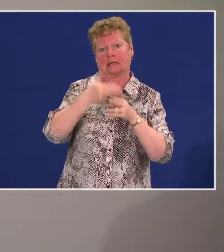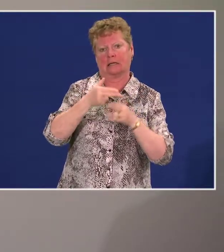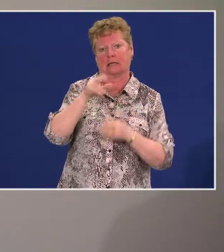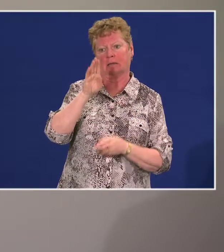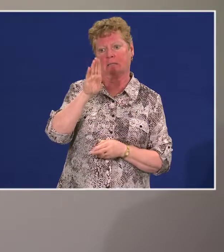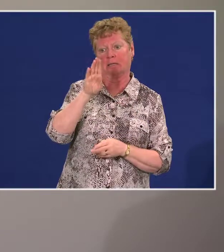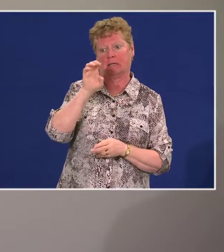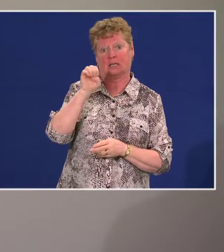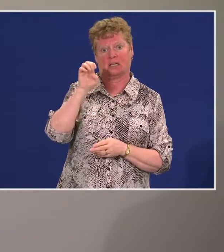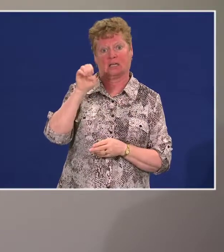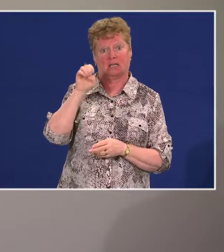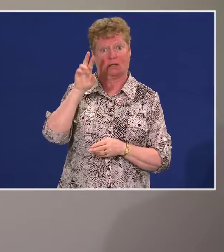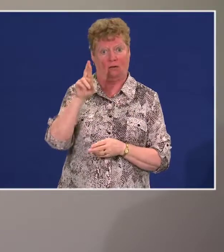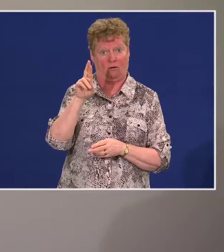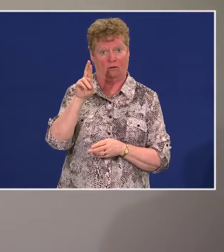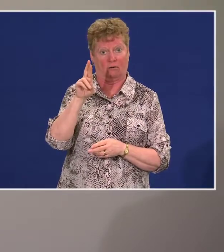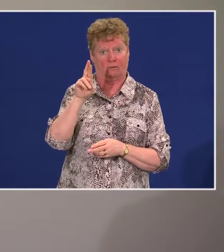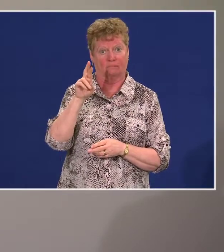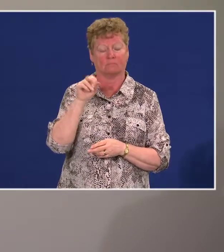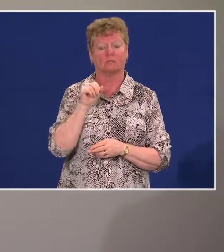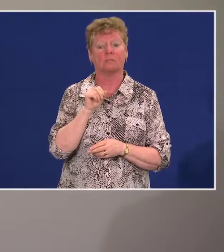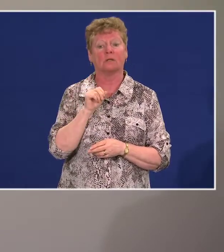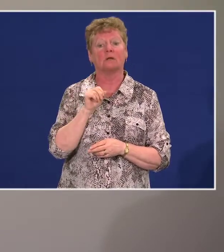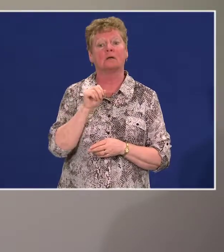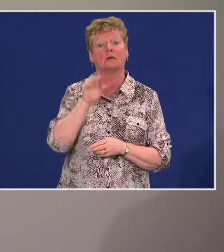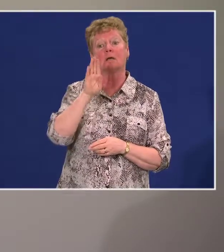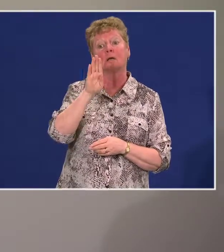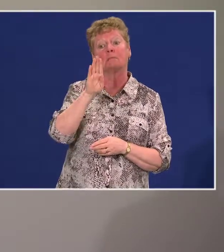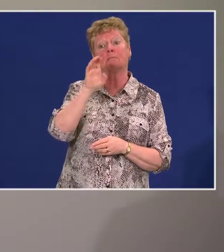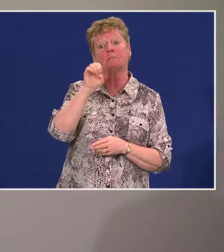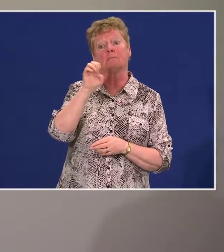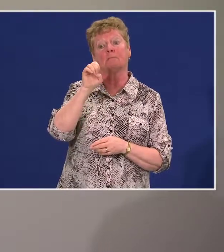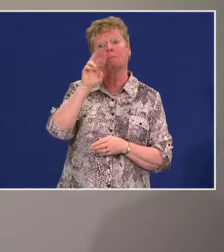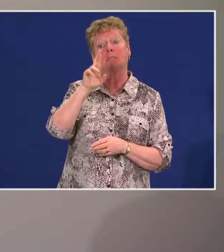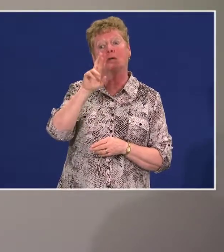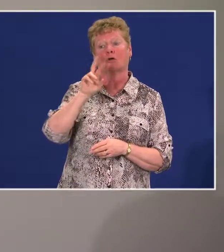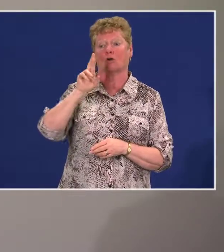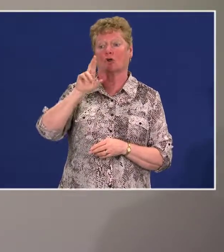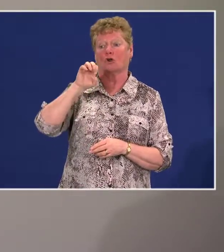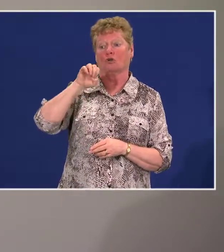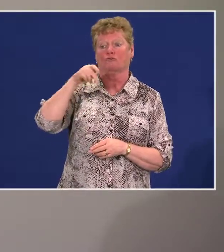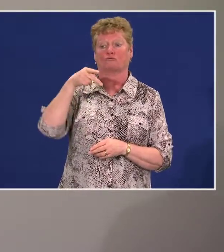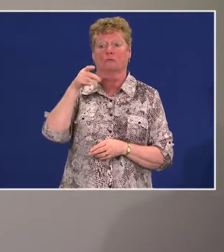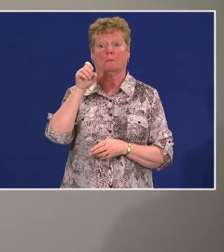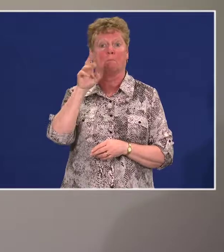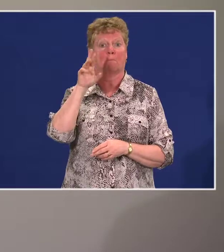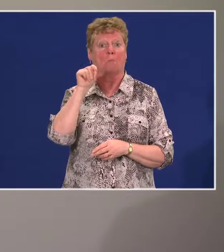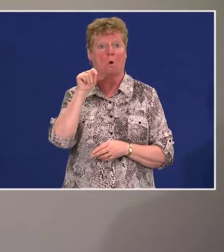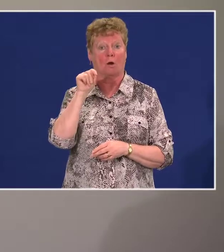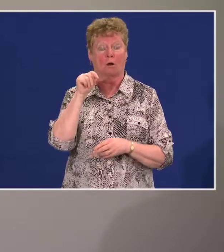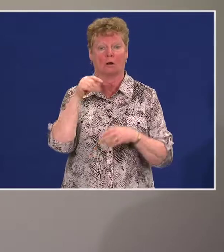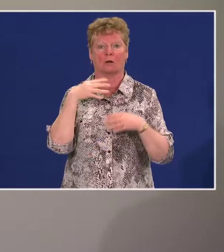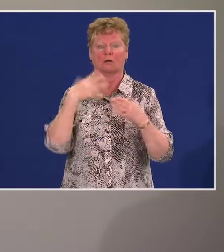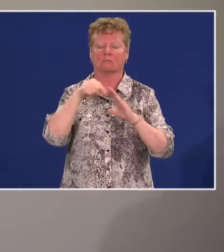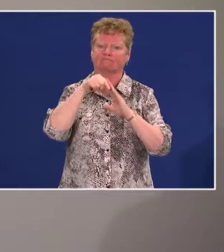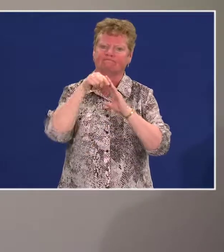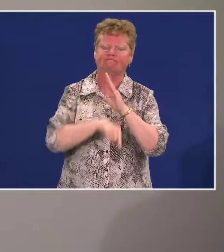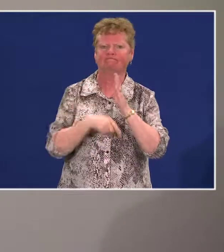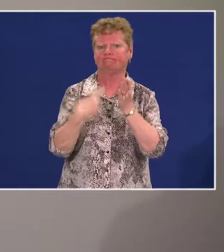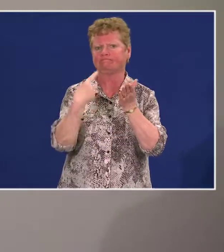B-E-E-R. And the Beer Report, as it's called, talked a lot about